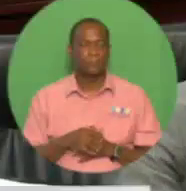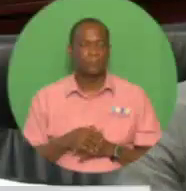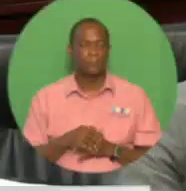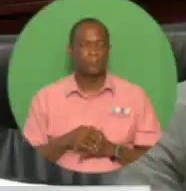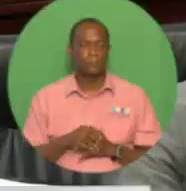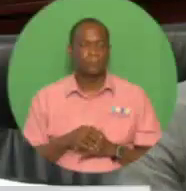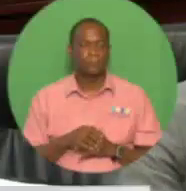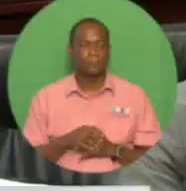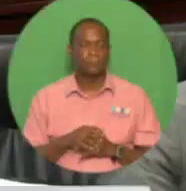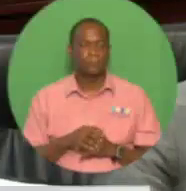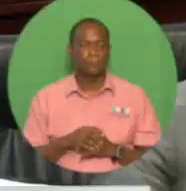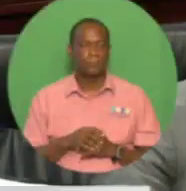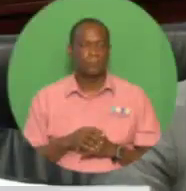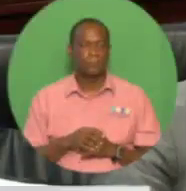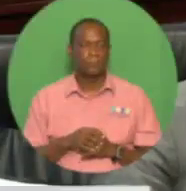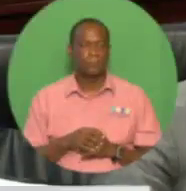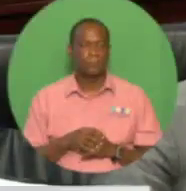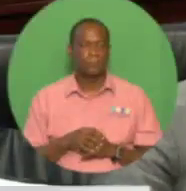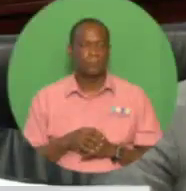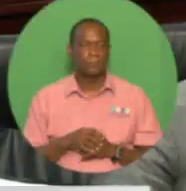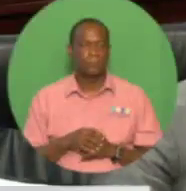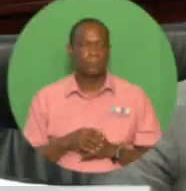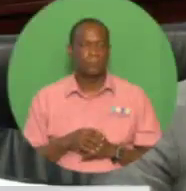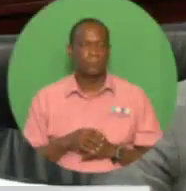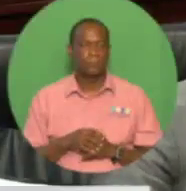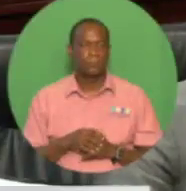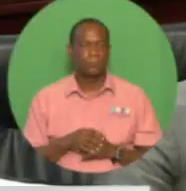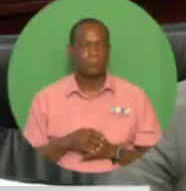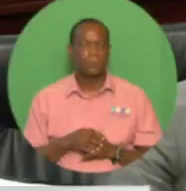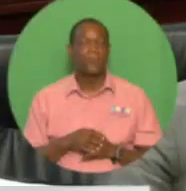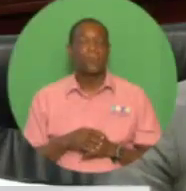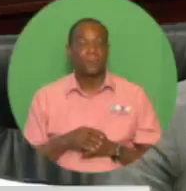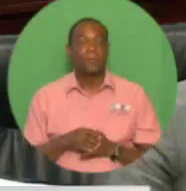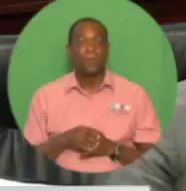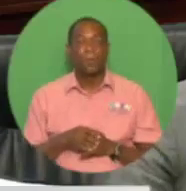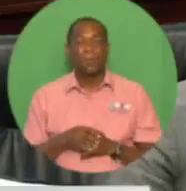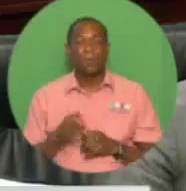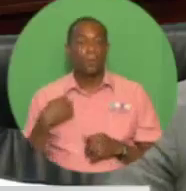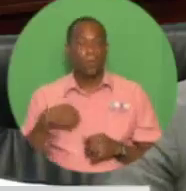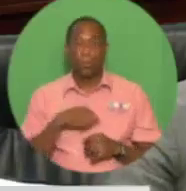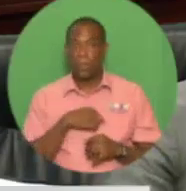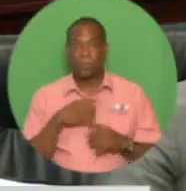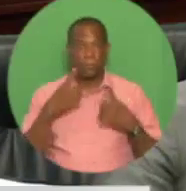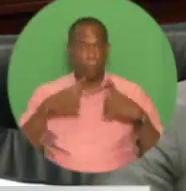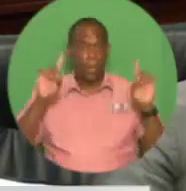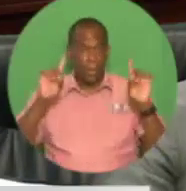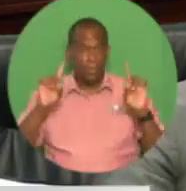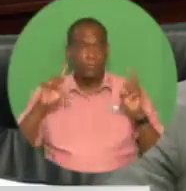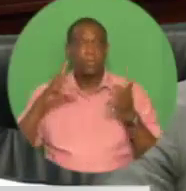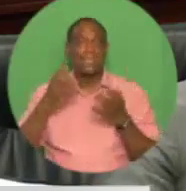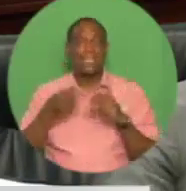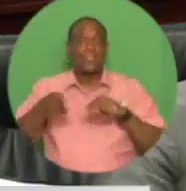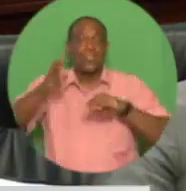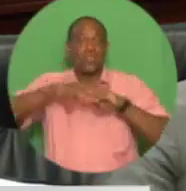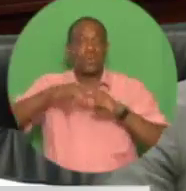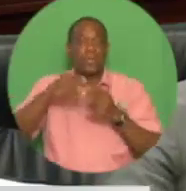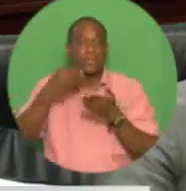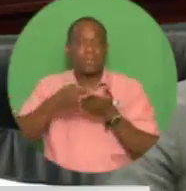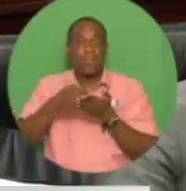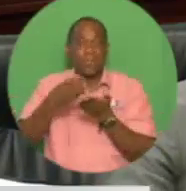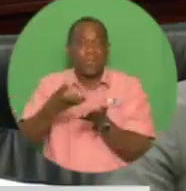contributing to a significant increase in non-oil revenue from $32.9 billion in 2017